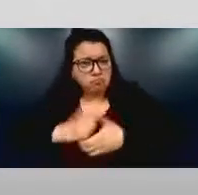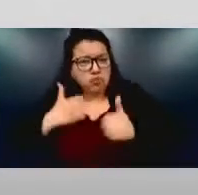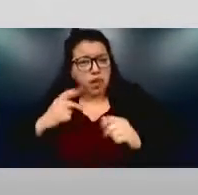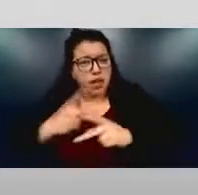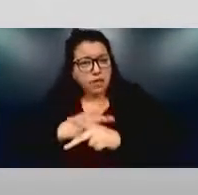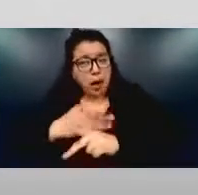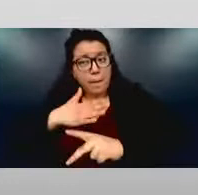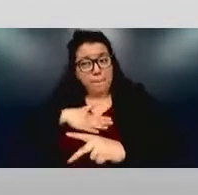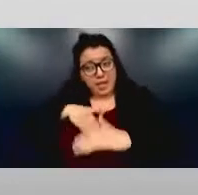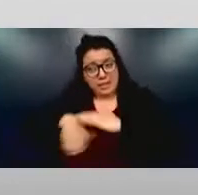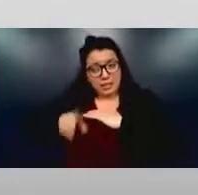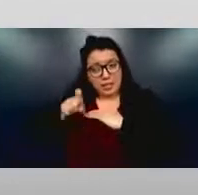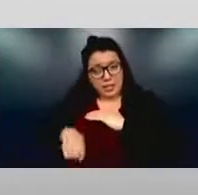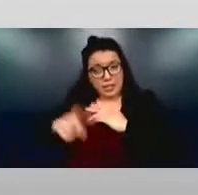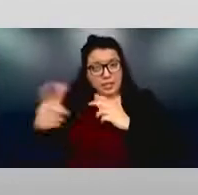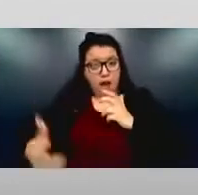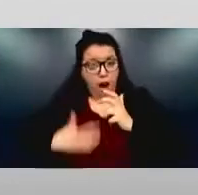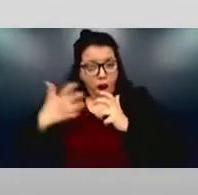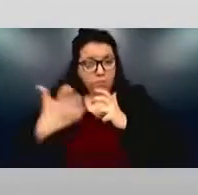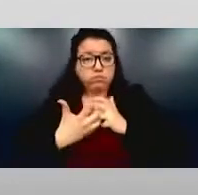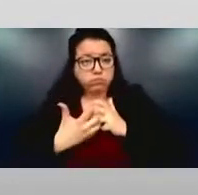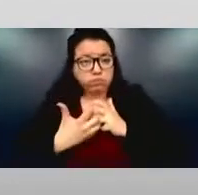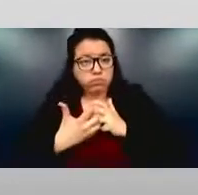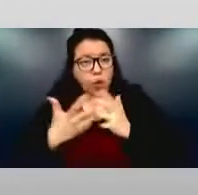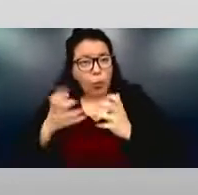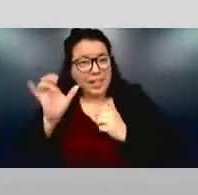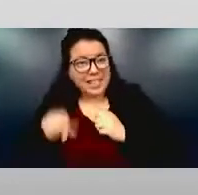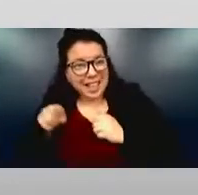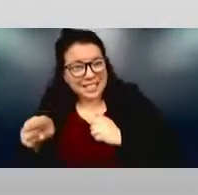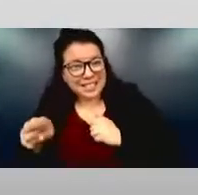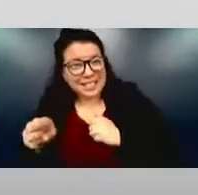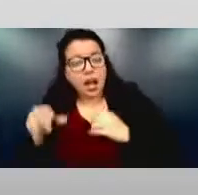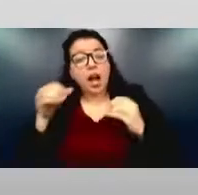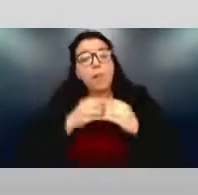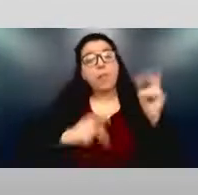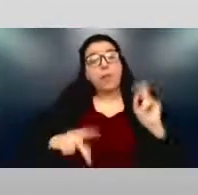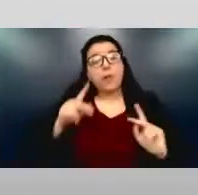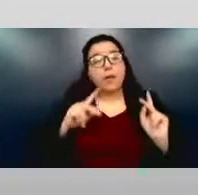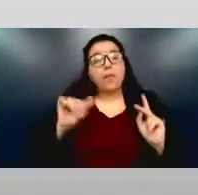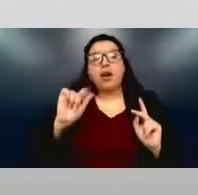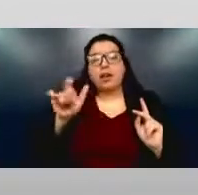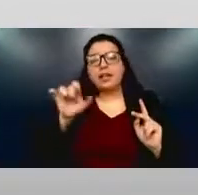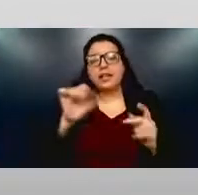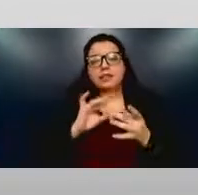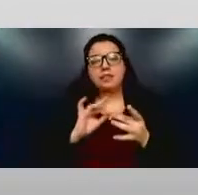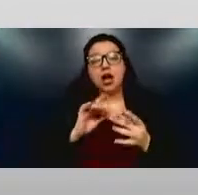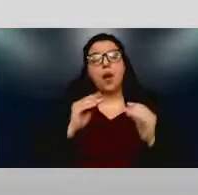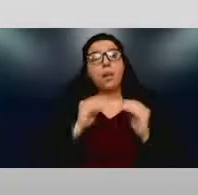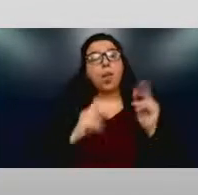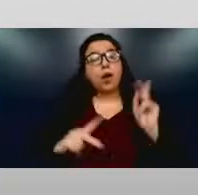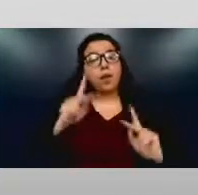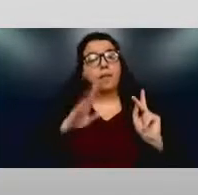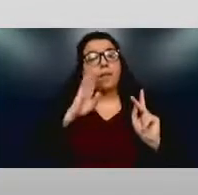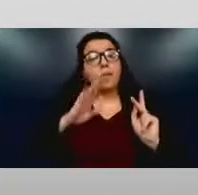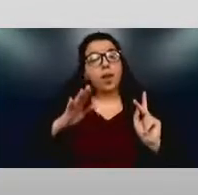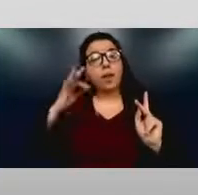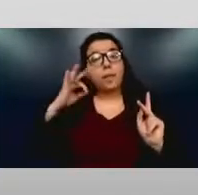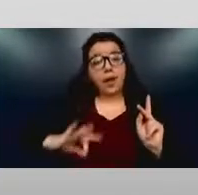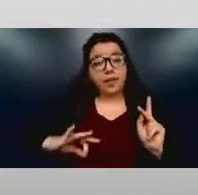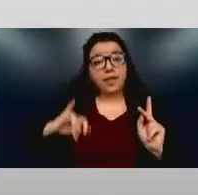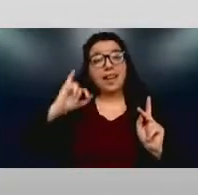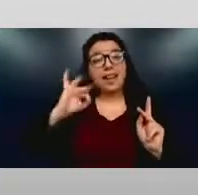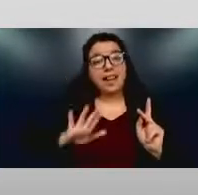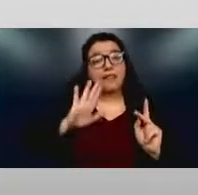I have. And like Alexis said, that more people are going to benefit from you getting your institution to an accessible and inclusive